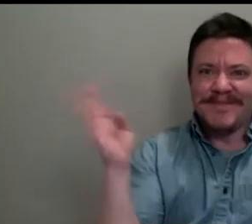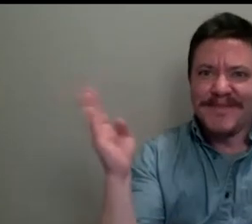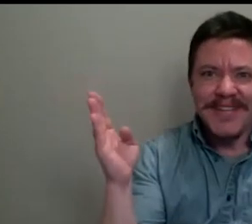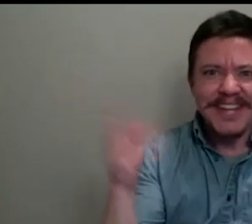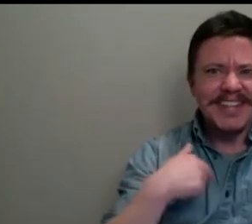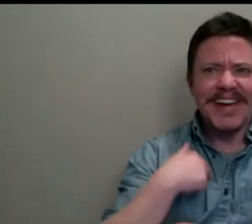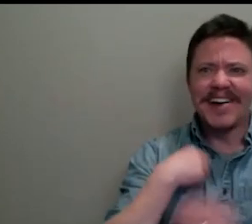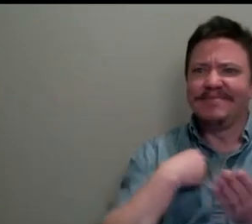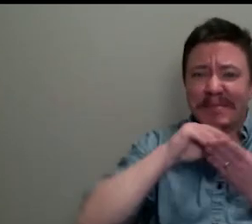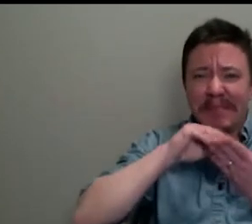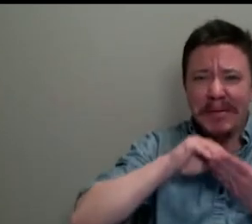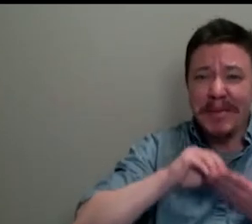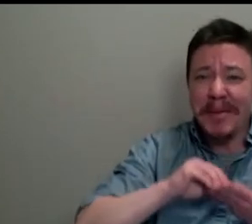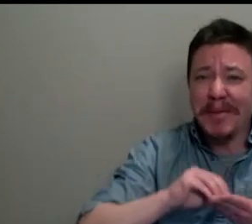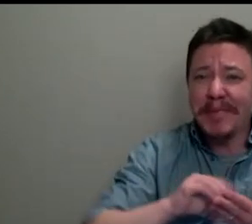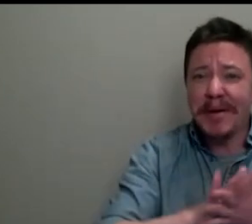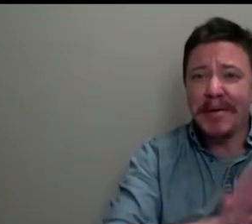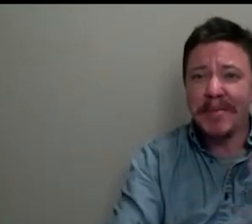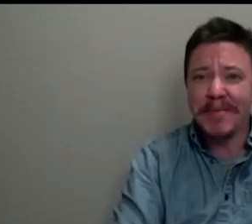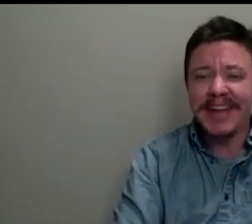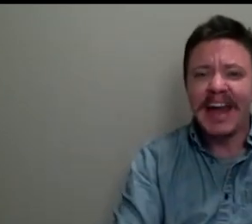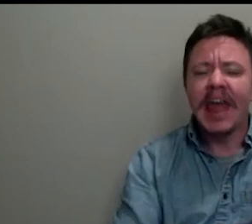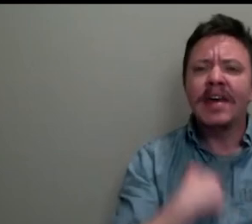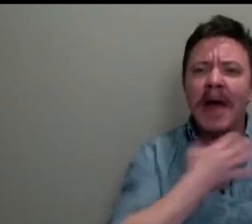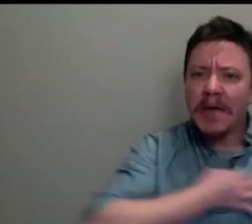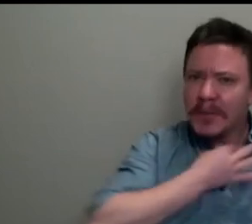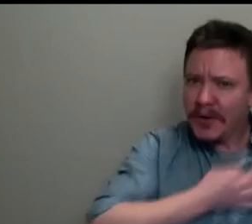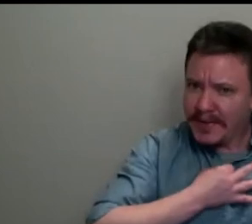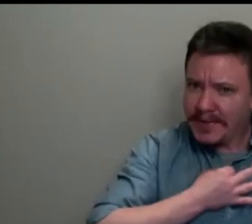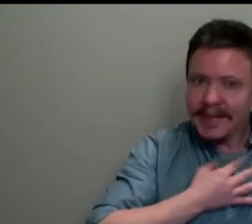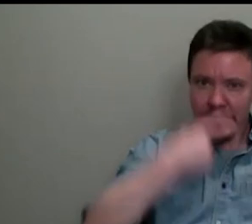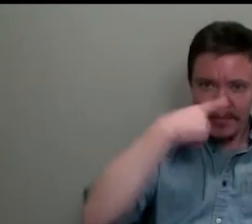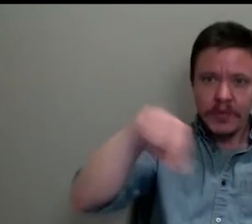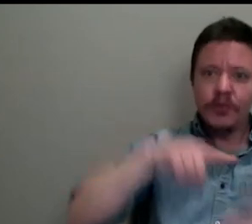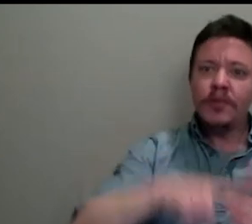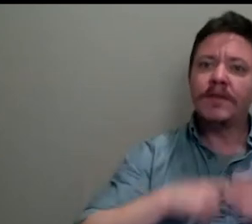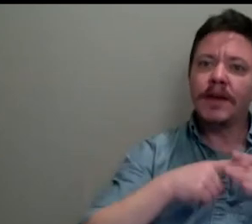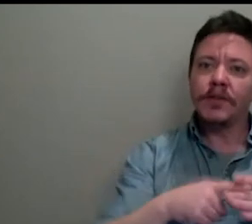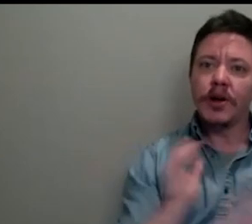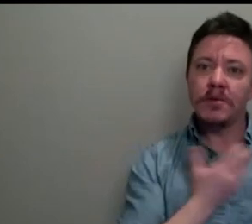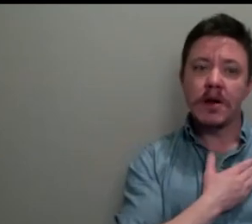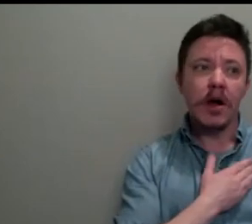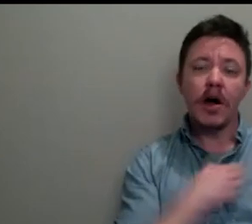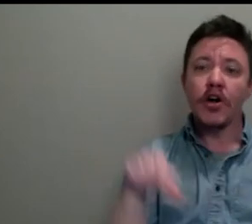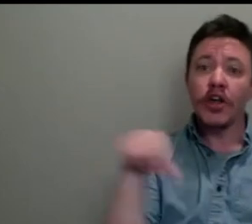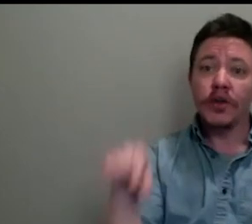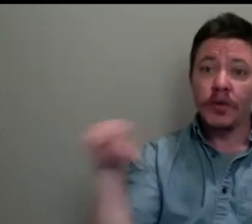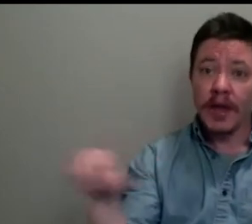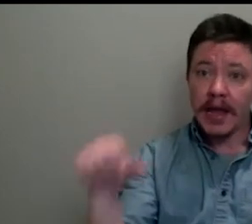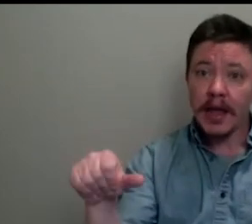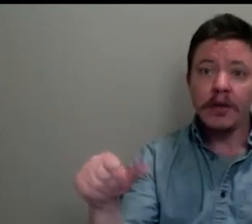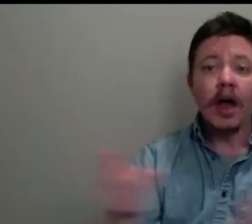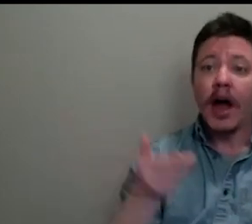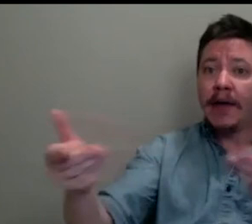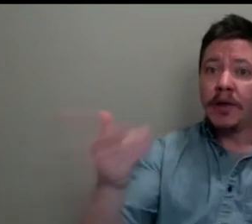notes here, and I'm wondering if I can start off our questions. I will invite our viewers